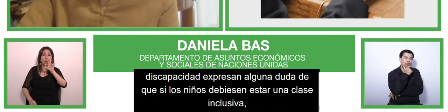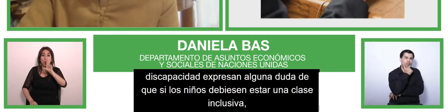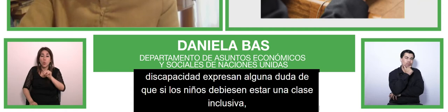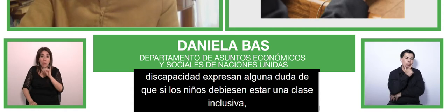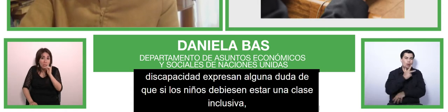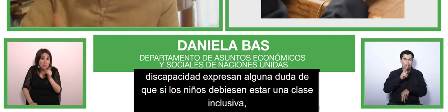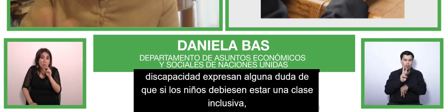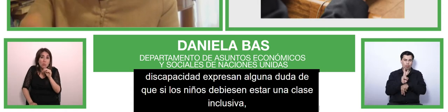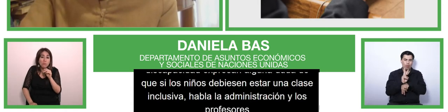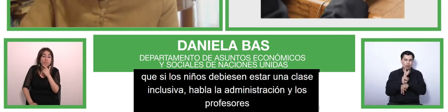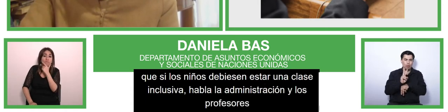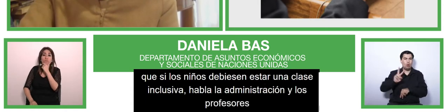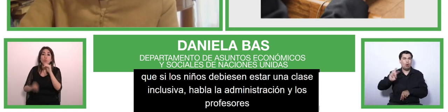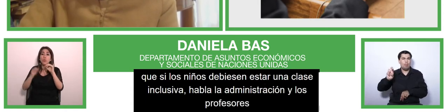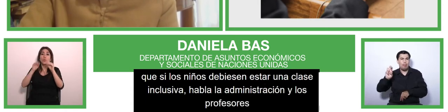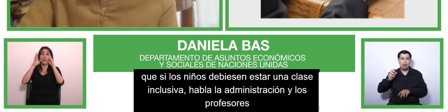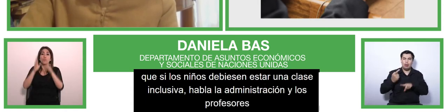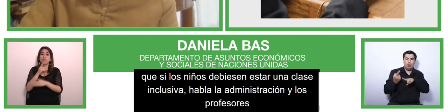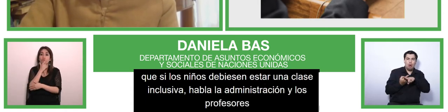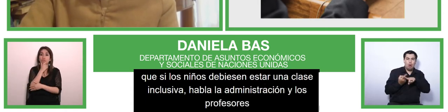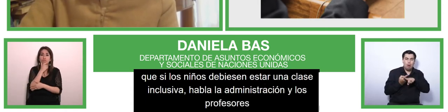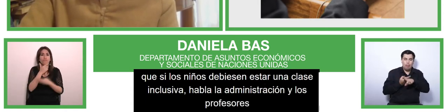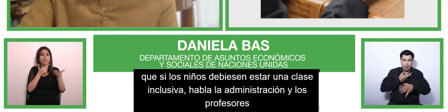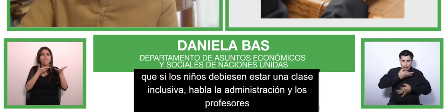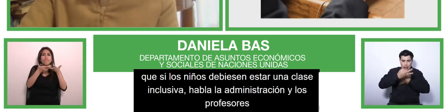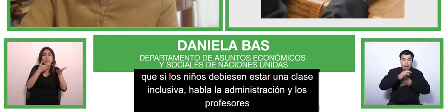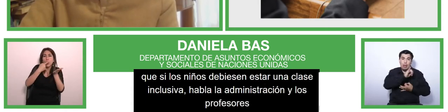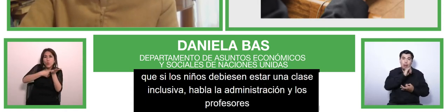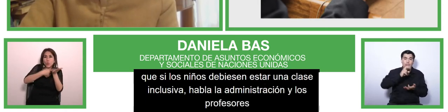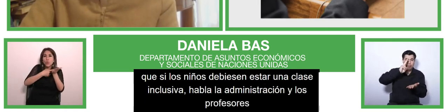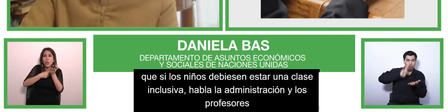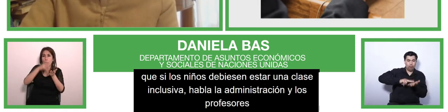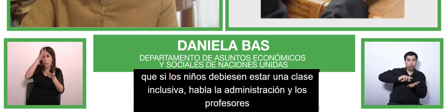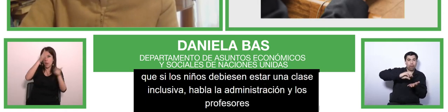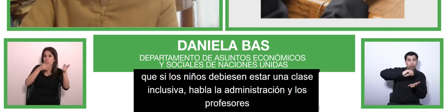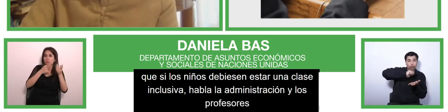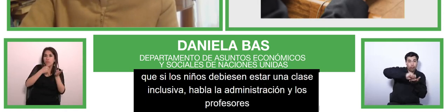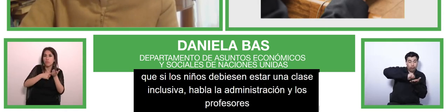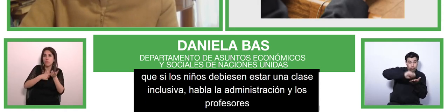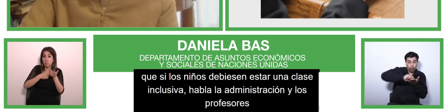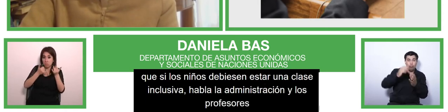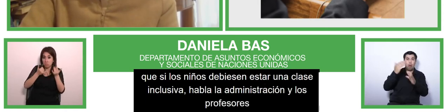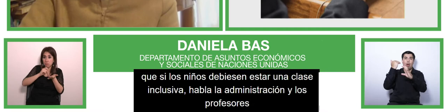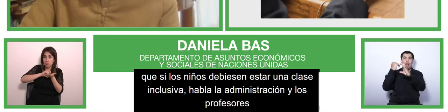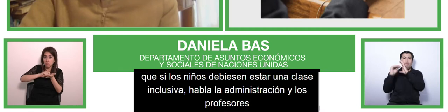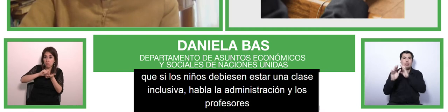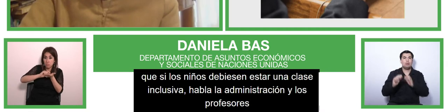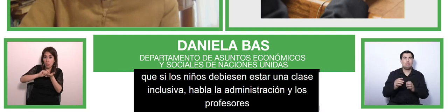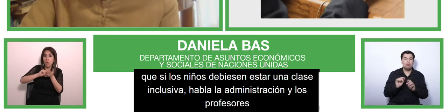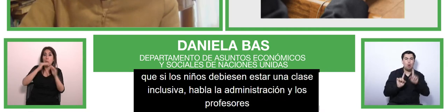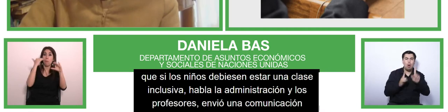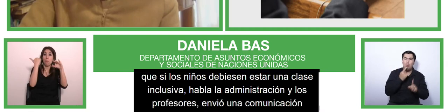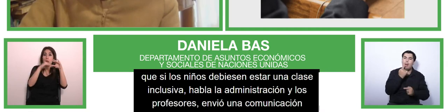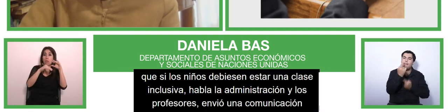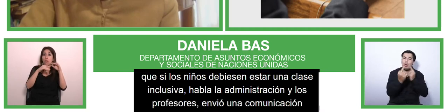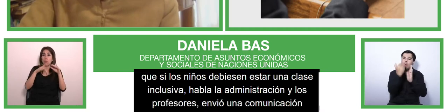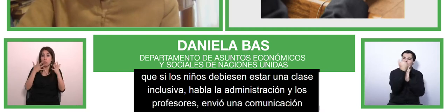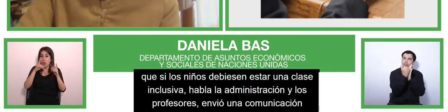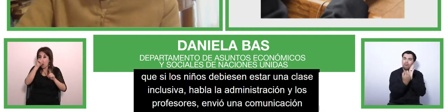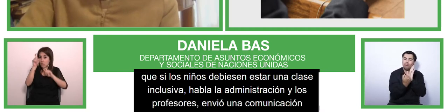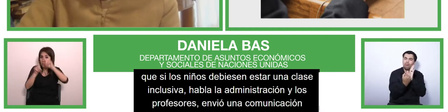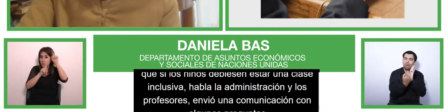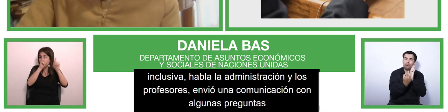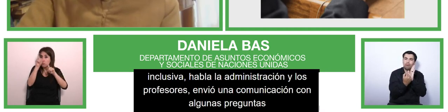communication about two months into the school year with some questions provided by the book creating inclusive